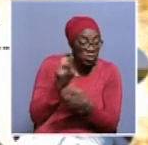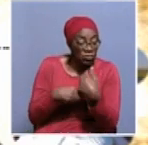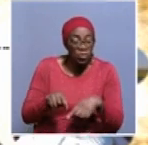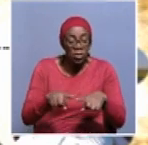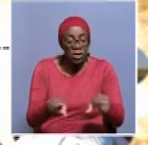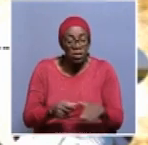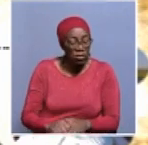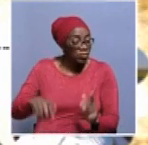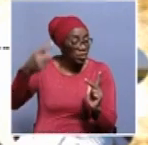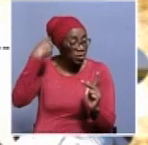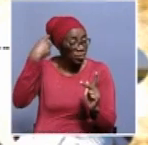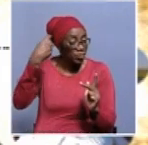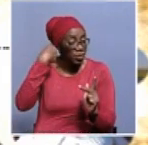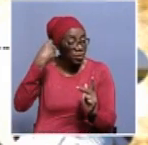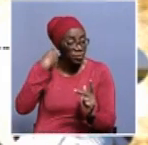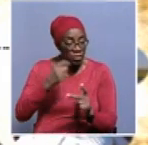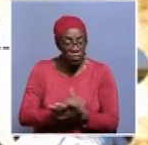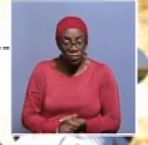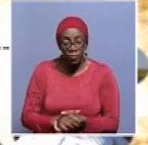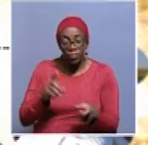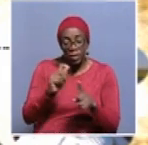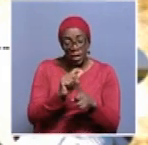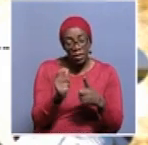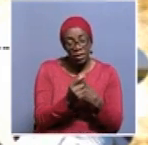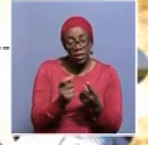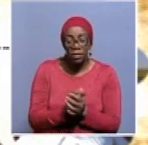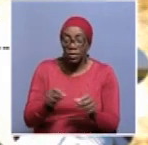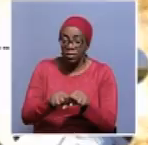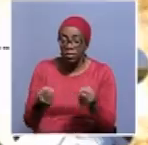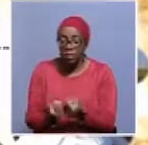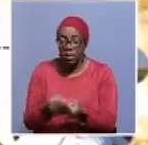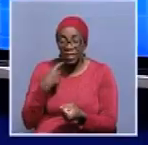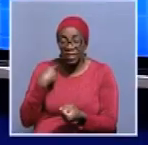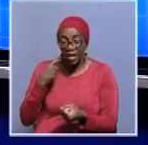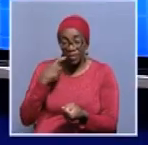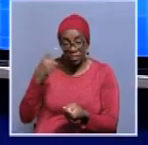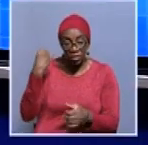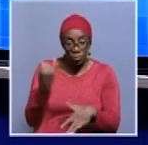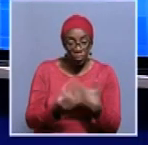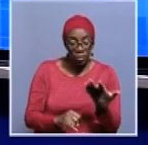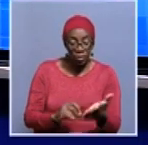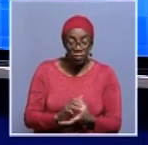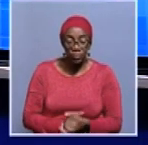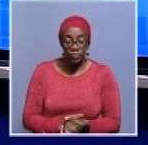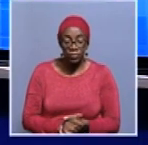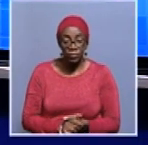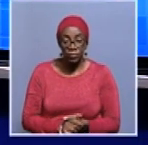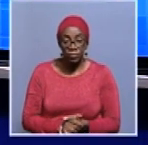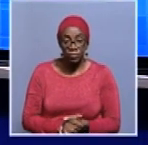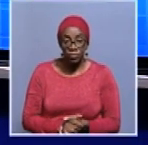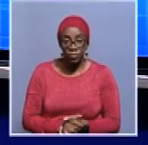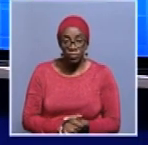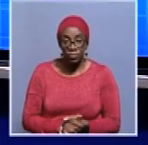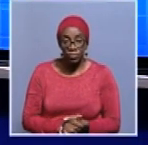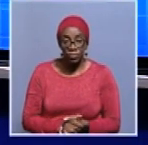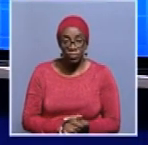speech from uh traditional authority which i've already mentioned that's my way much but we have only consent